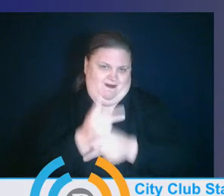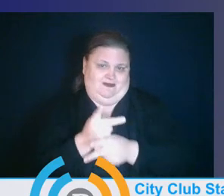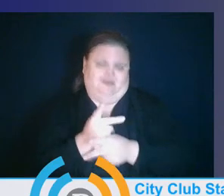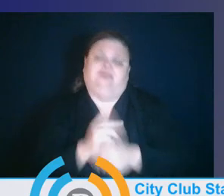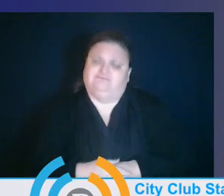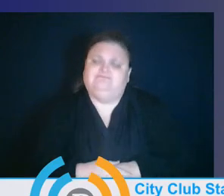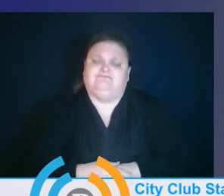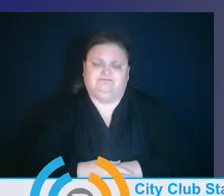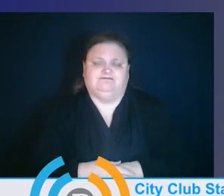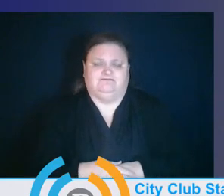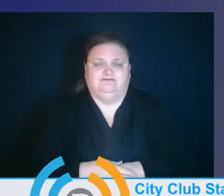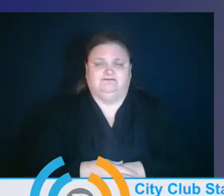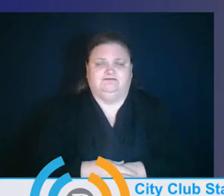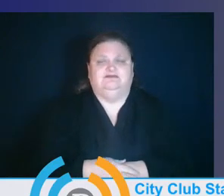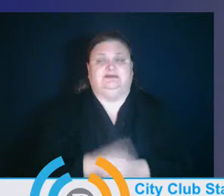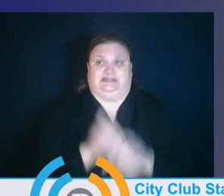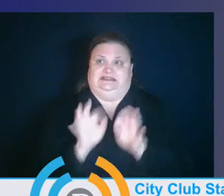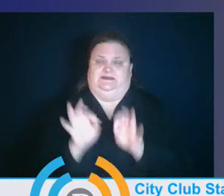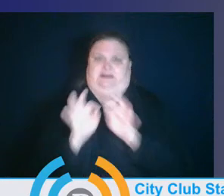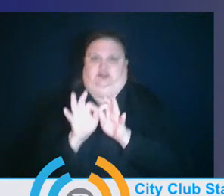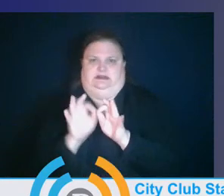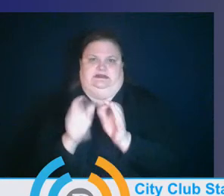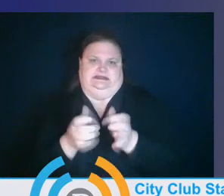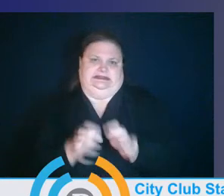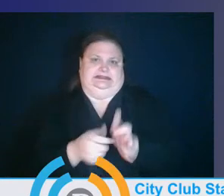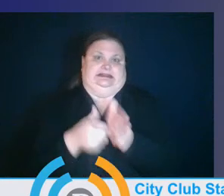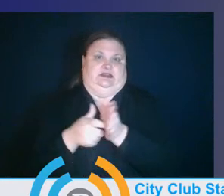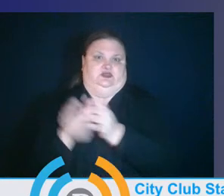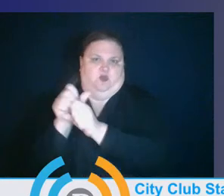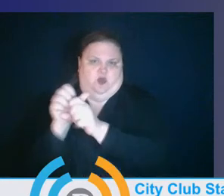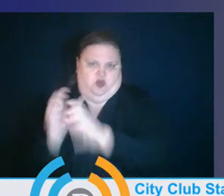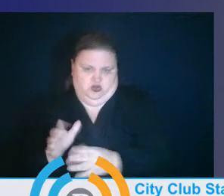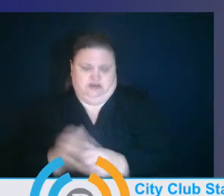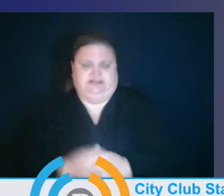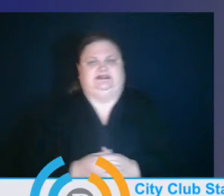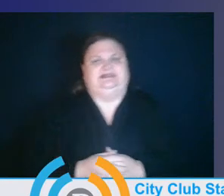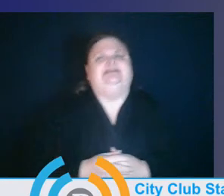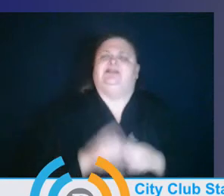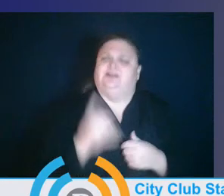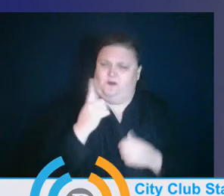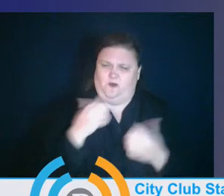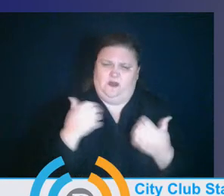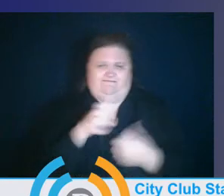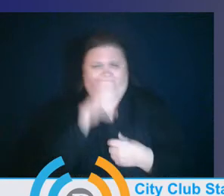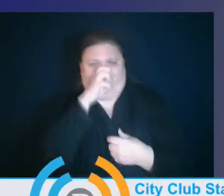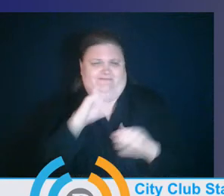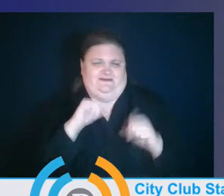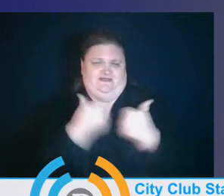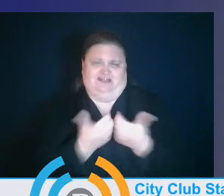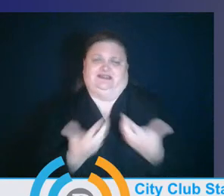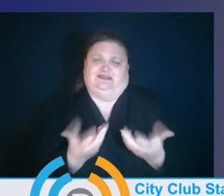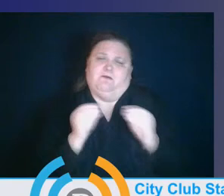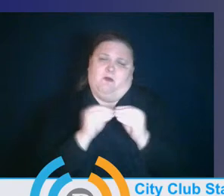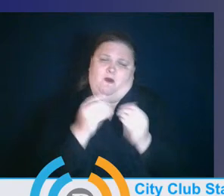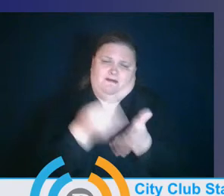One of the challenges is that meeting these requirements are challenging and more costly.